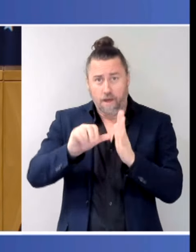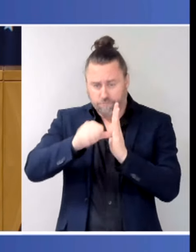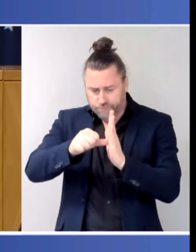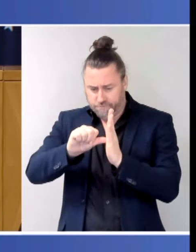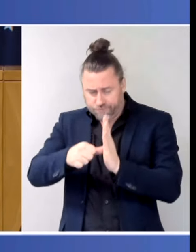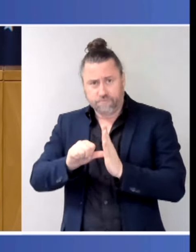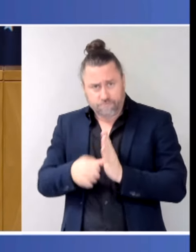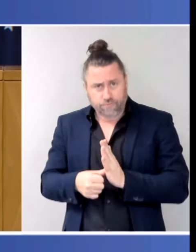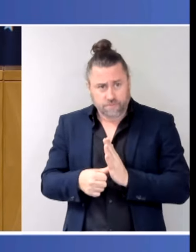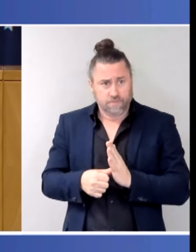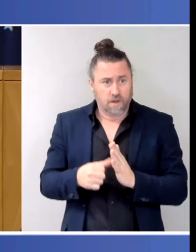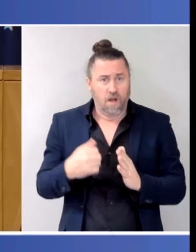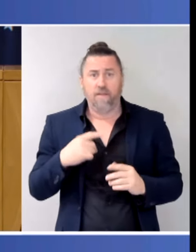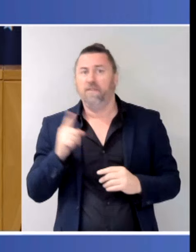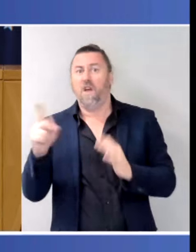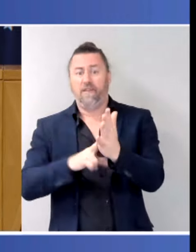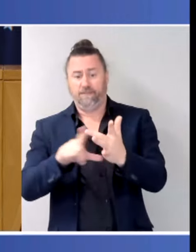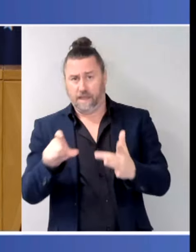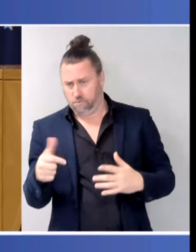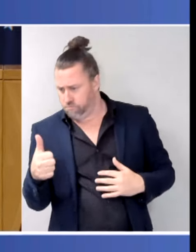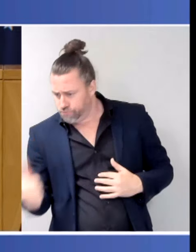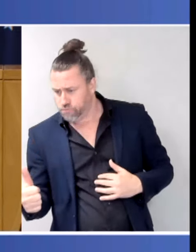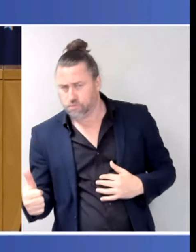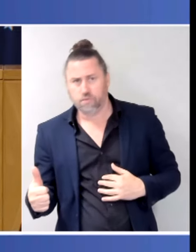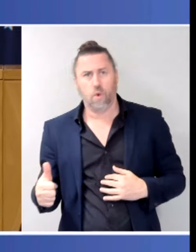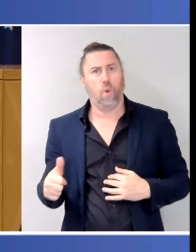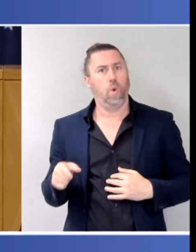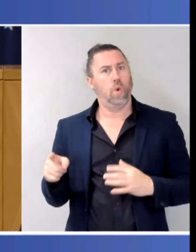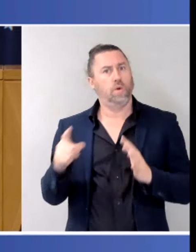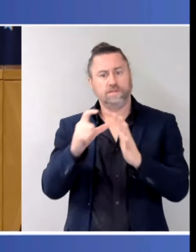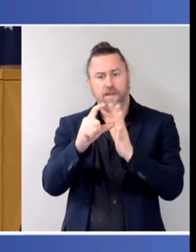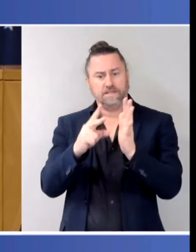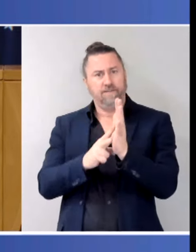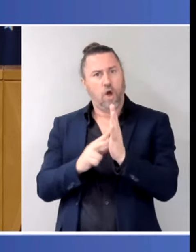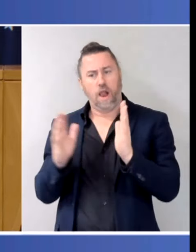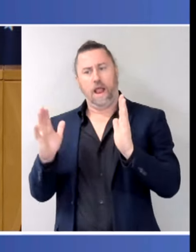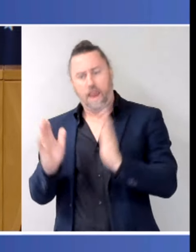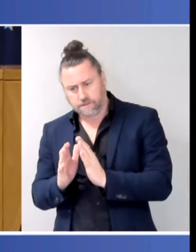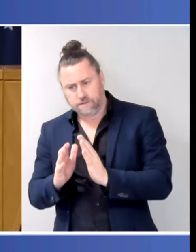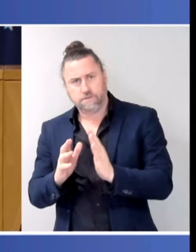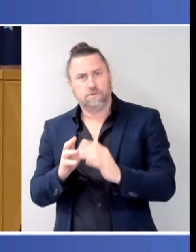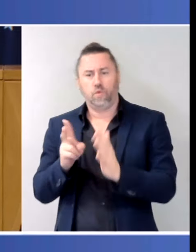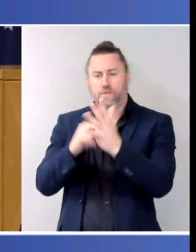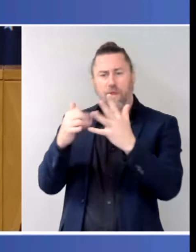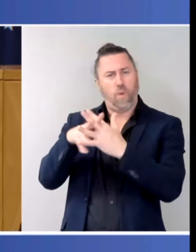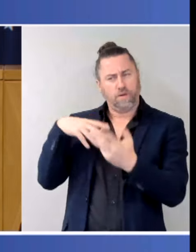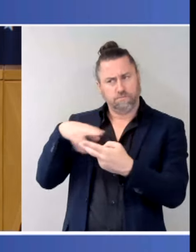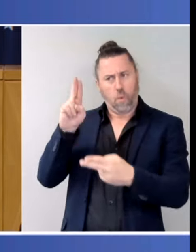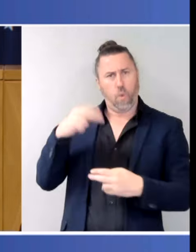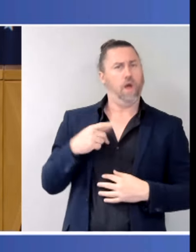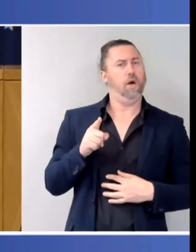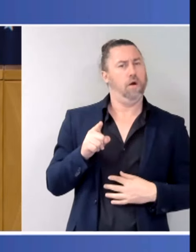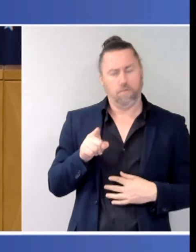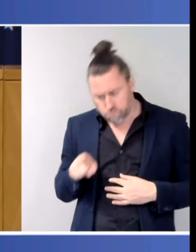can from states like Victoria, where the prevalence of domestic violence is lower than in New South Wales. We recognise the numbers are not good in our